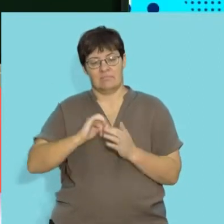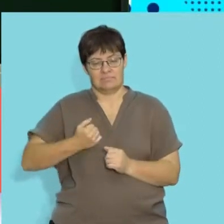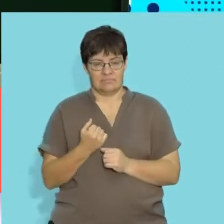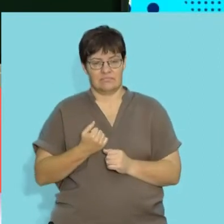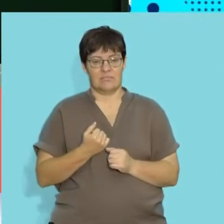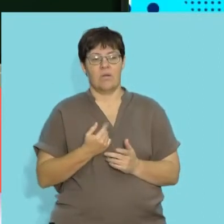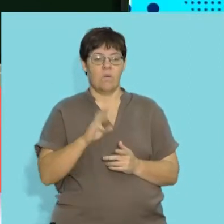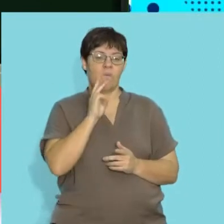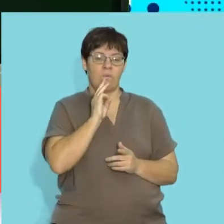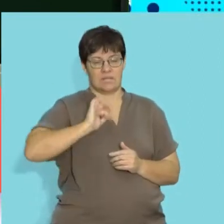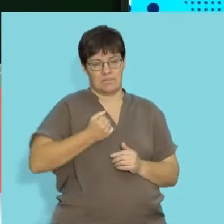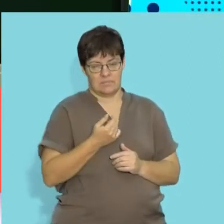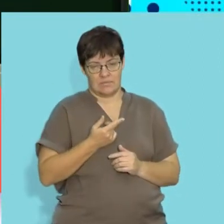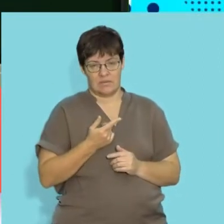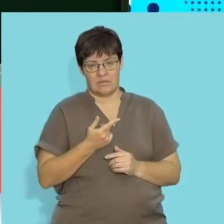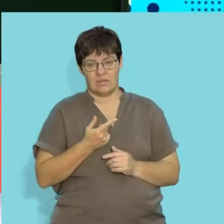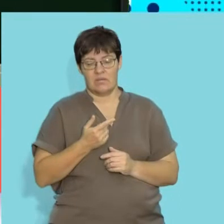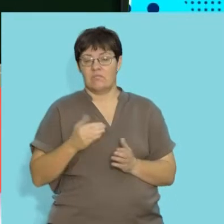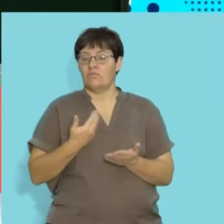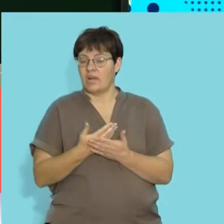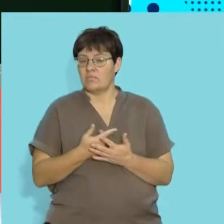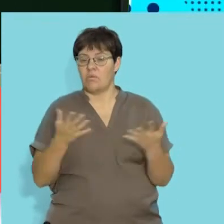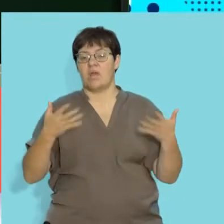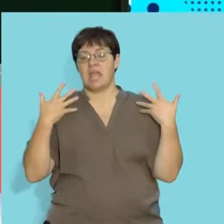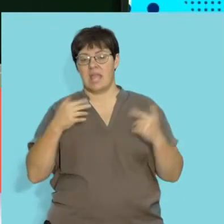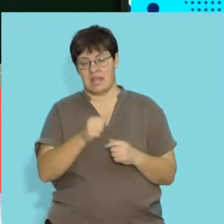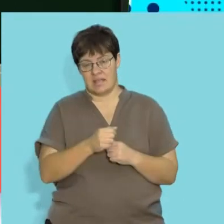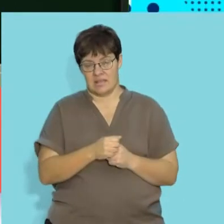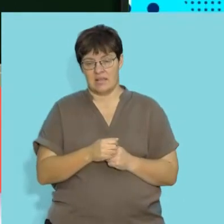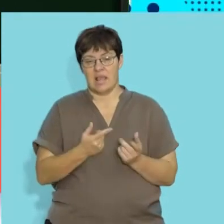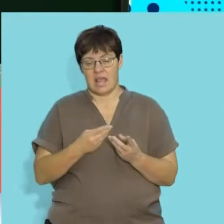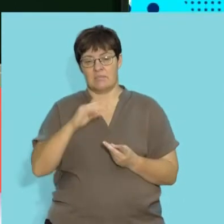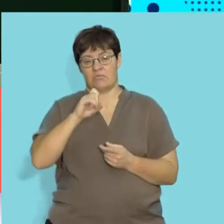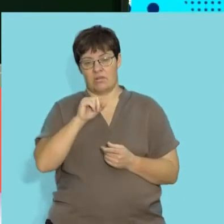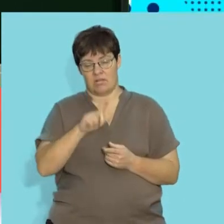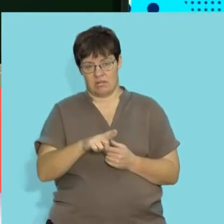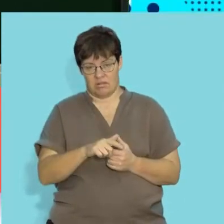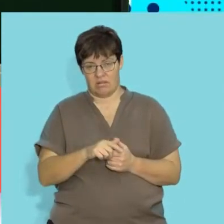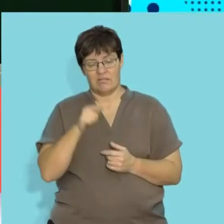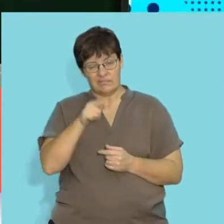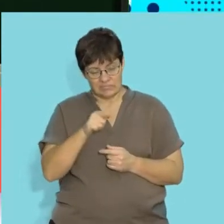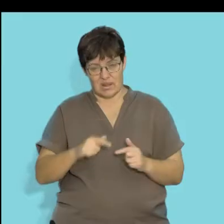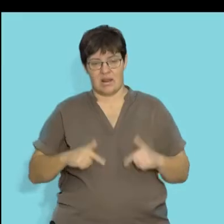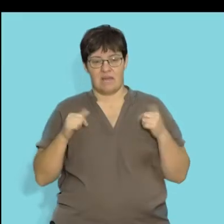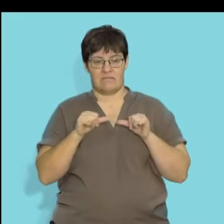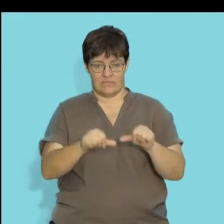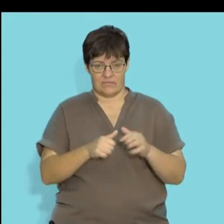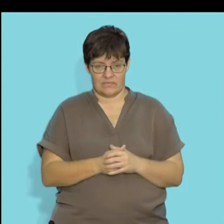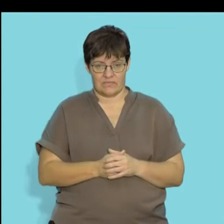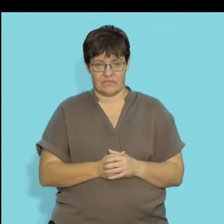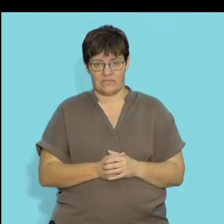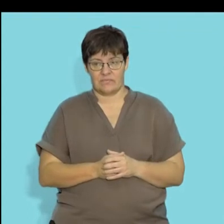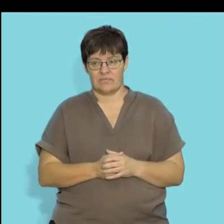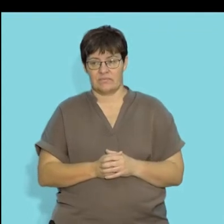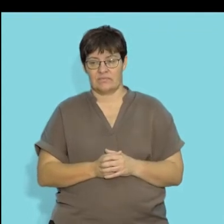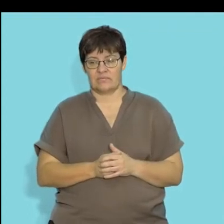retain moderate amounts of water, providing enough of aeration and minerals for the living parts, which are